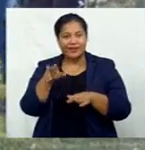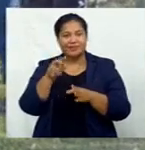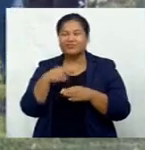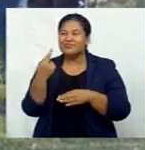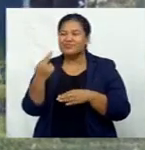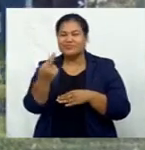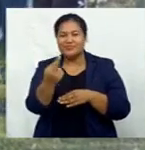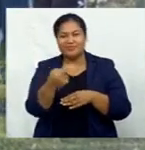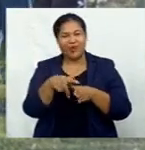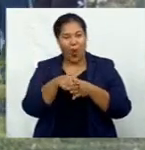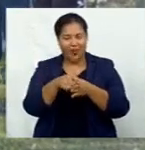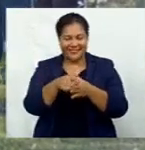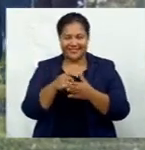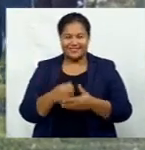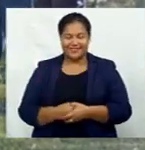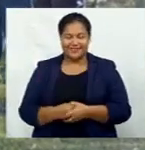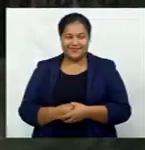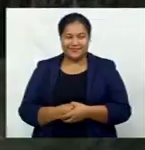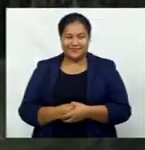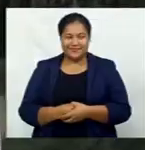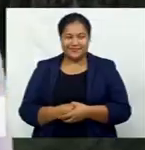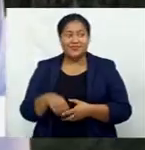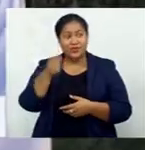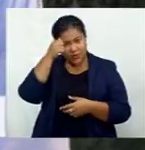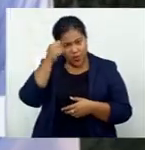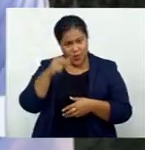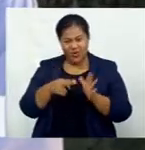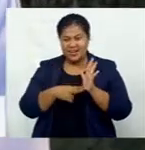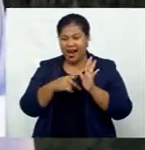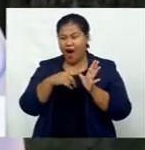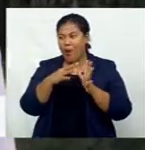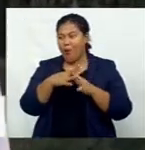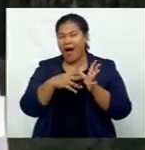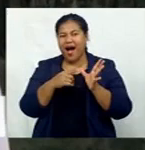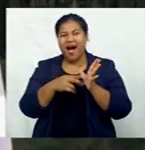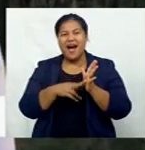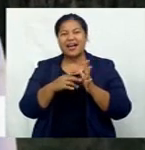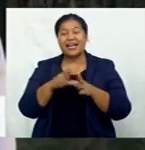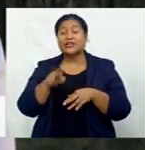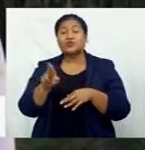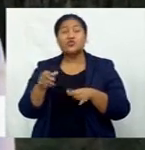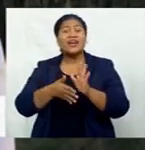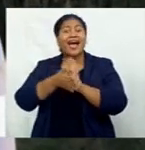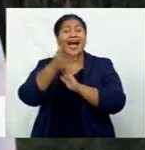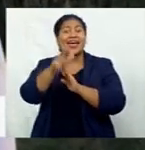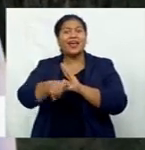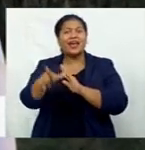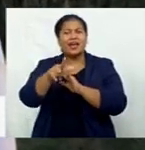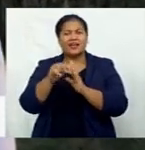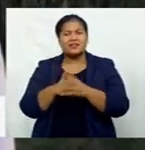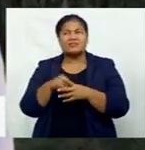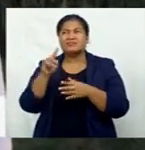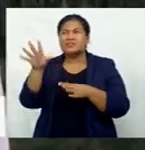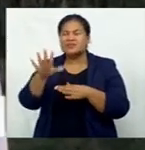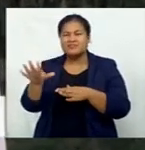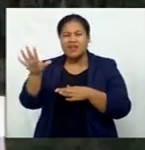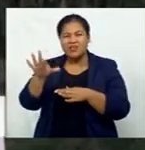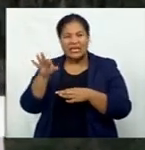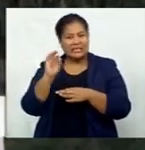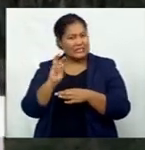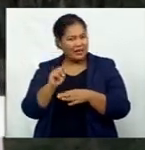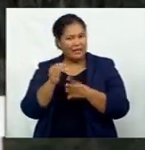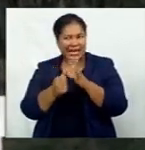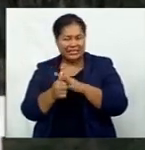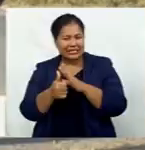patrolling. As we know that Nawaka and Nosori Highland areas it is a rough terrain. There are areas where there is access